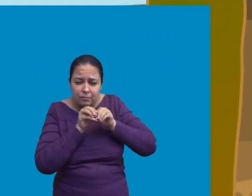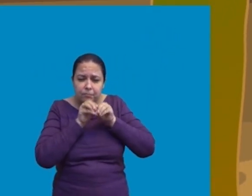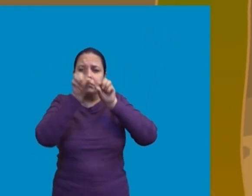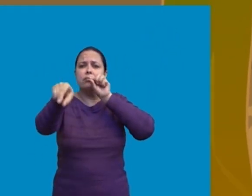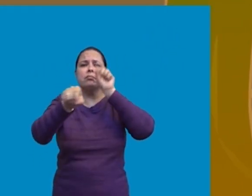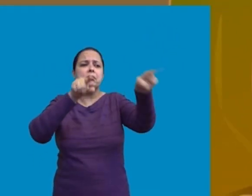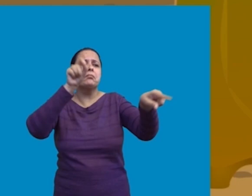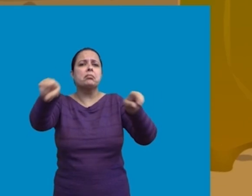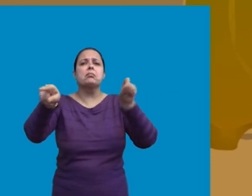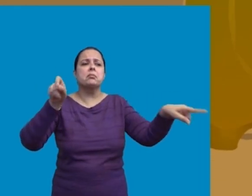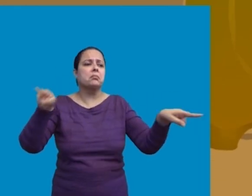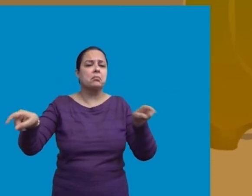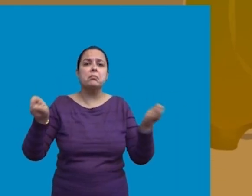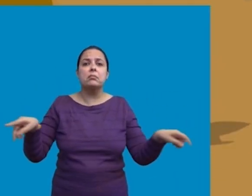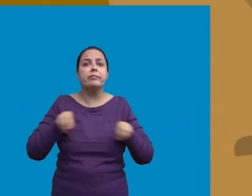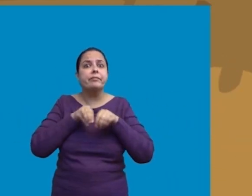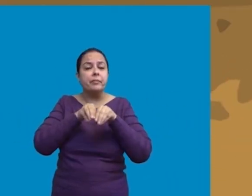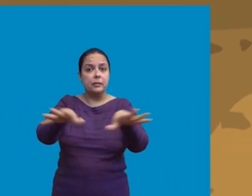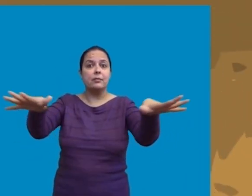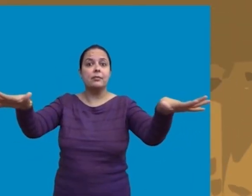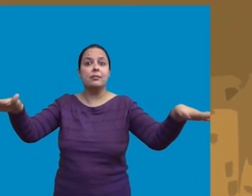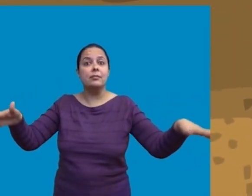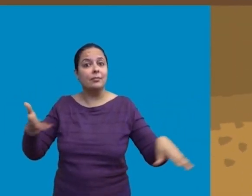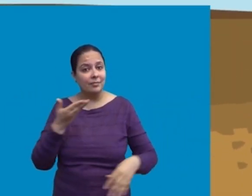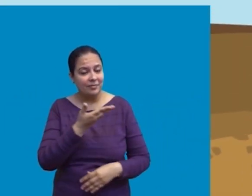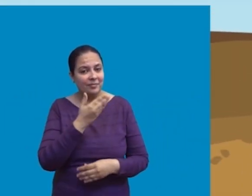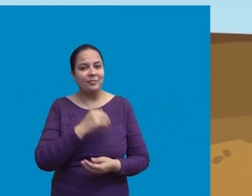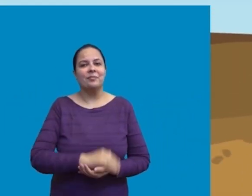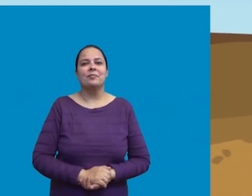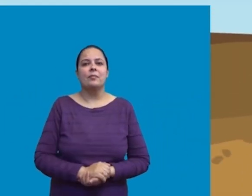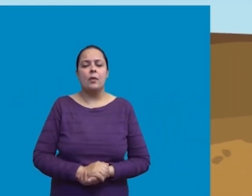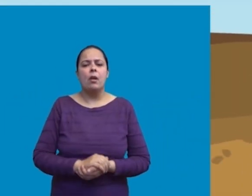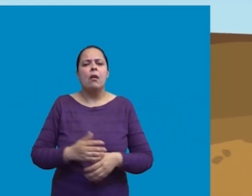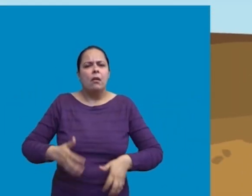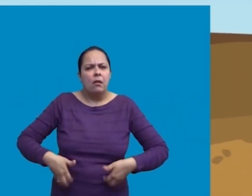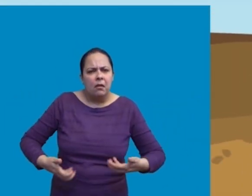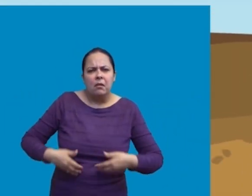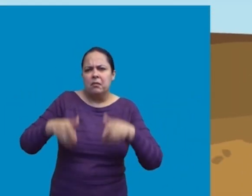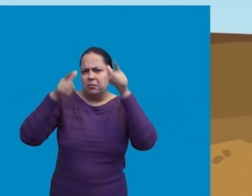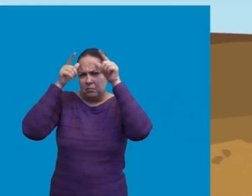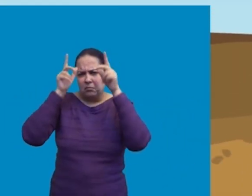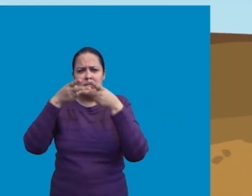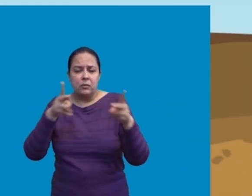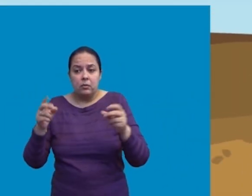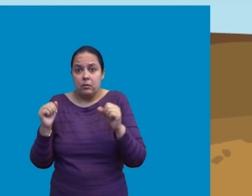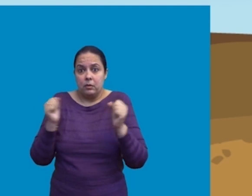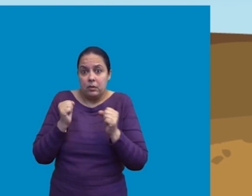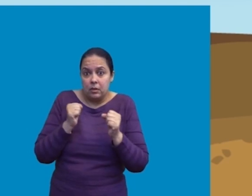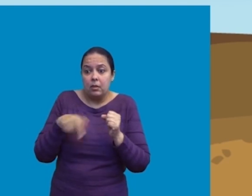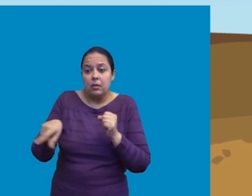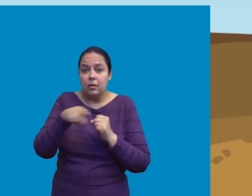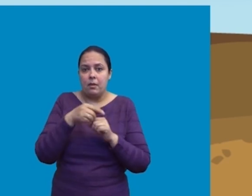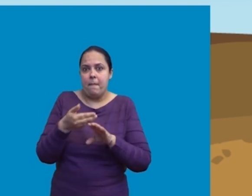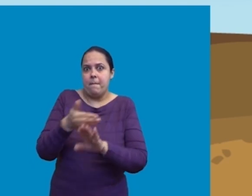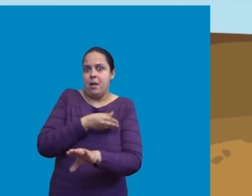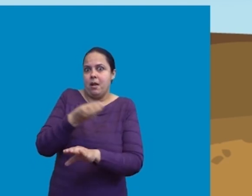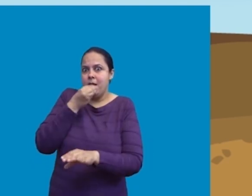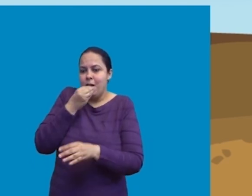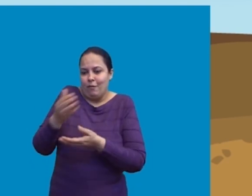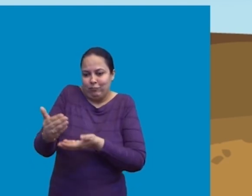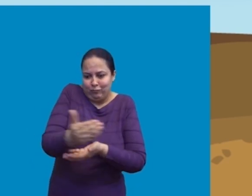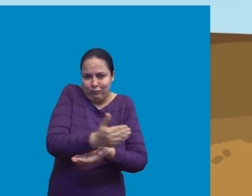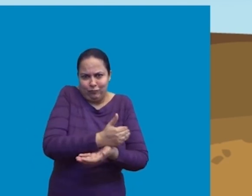far off places. Even animals help in seed dispersal. Look at this monkey burying a mango seed.